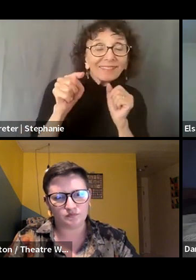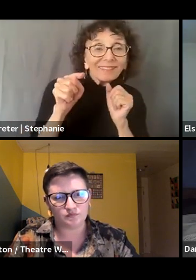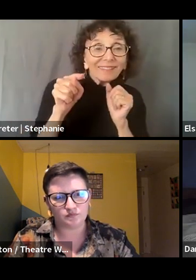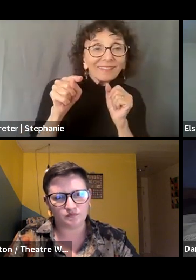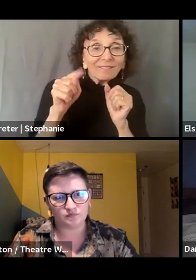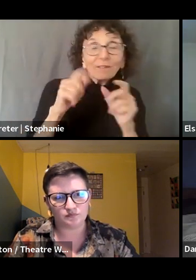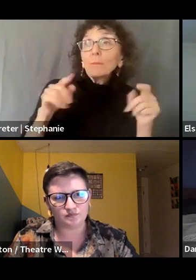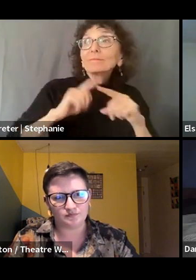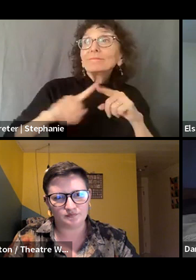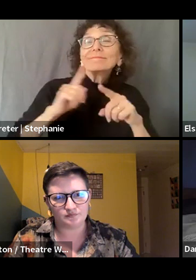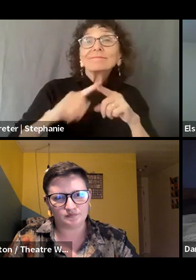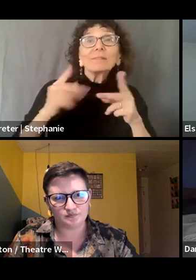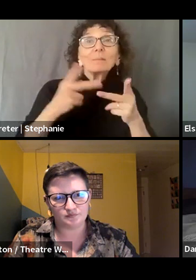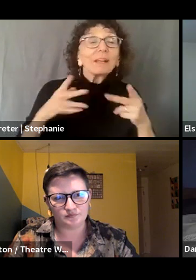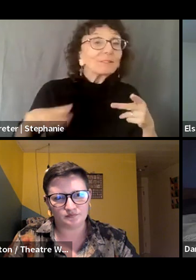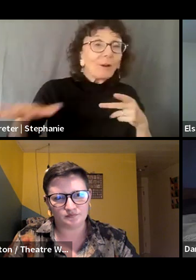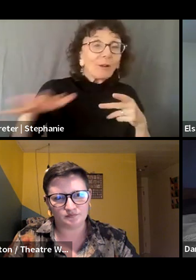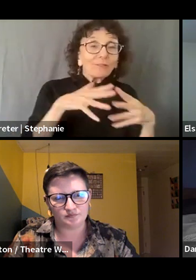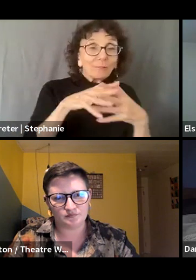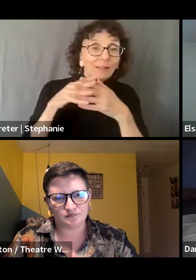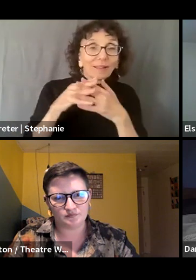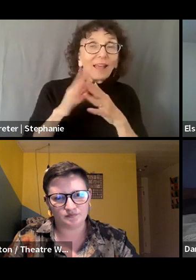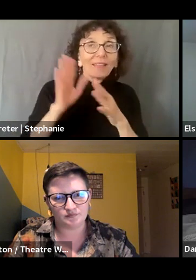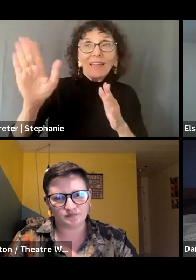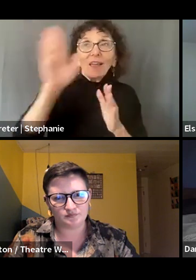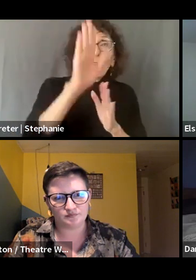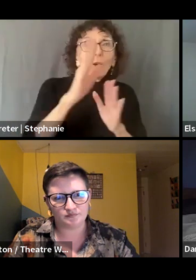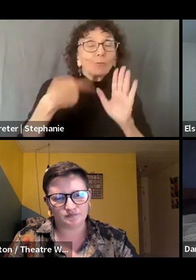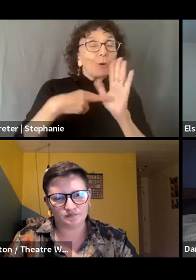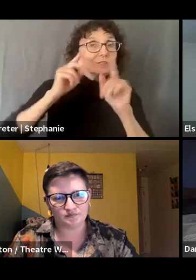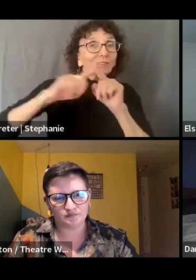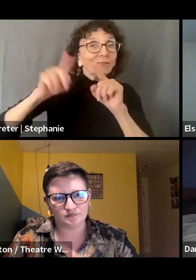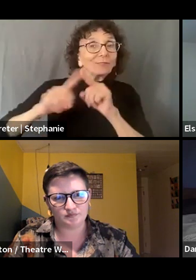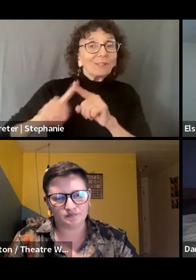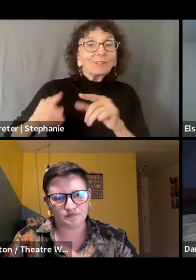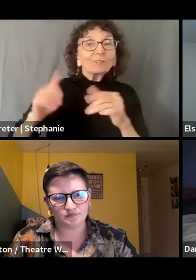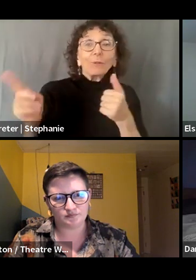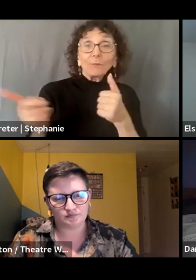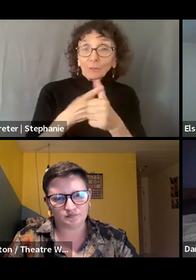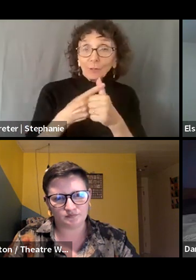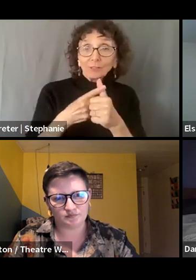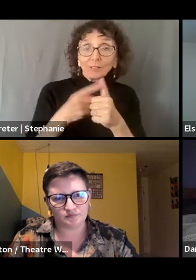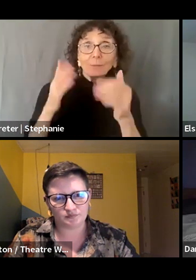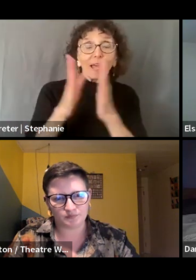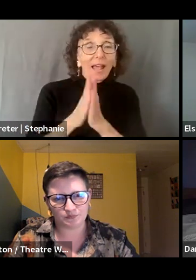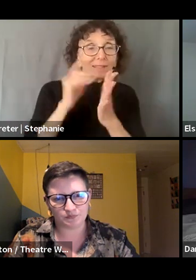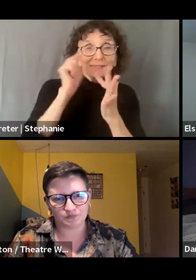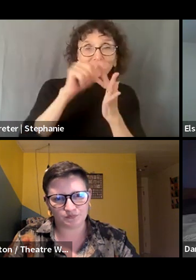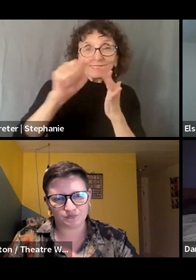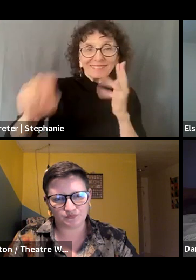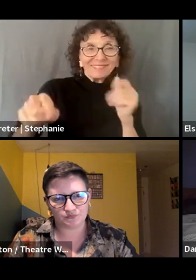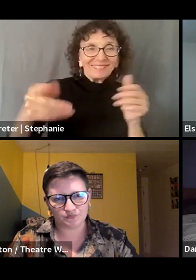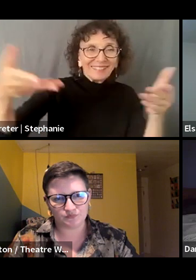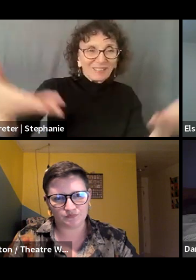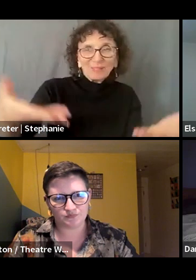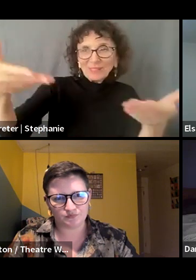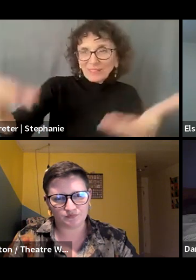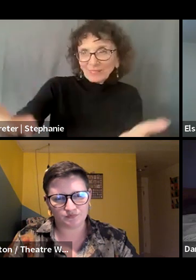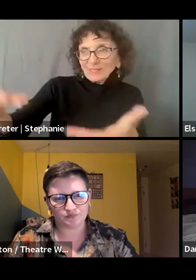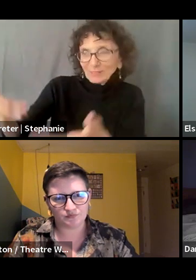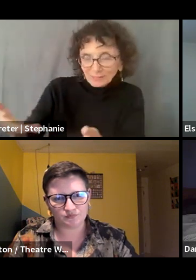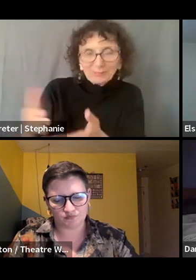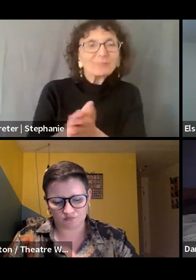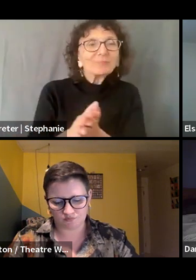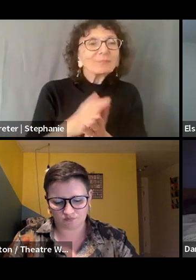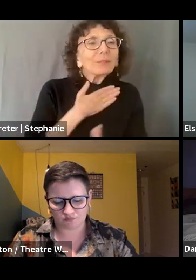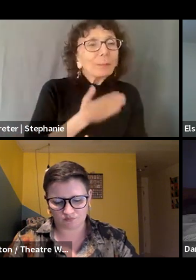country and with many different roles in the field. So I'd like to begin by asking them to introduce themselves. And if you